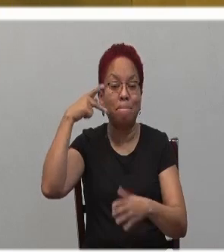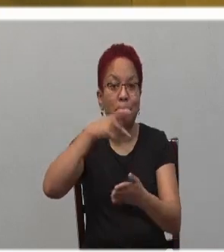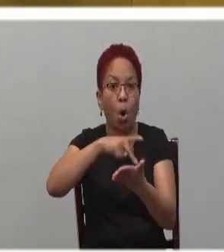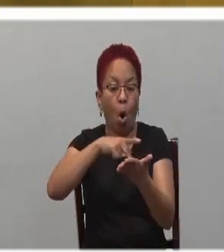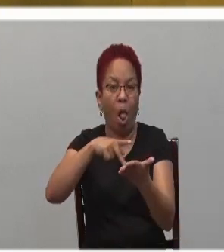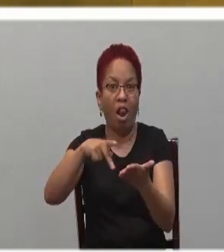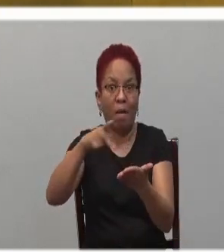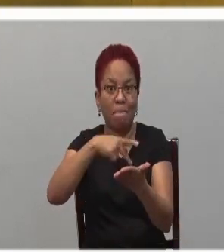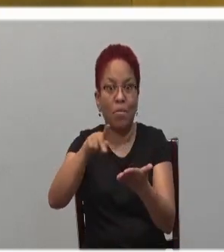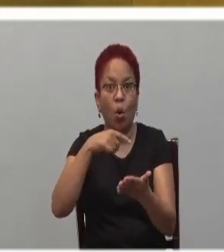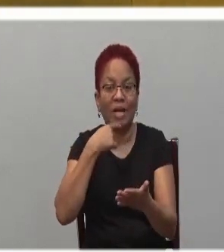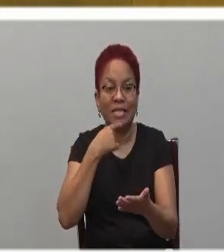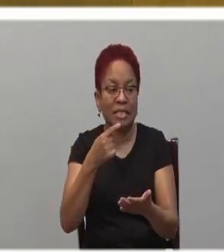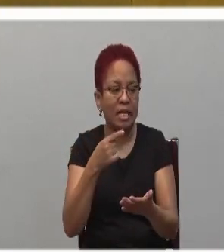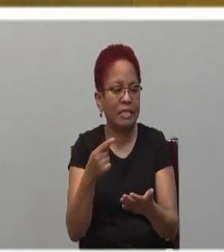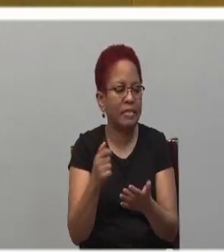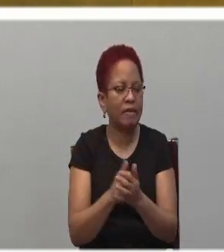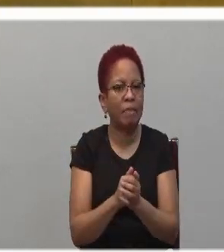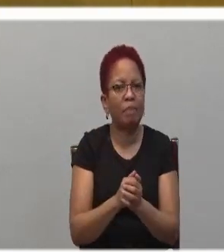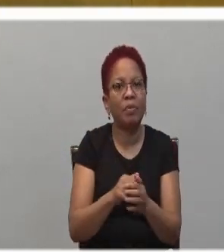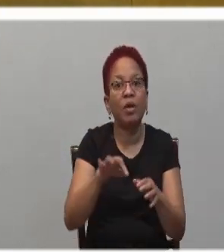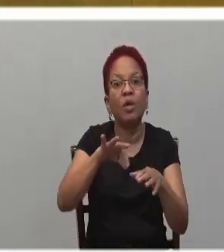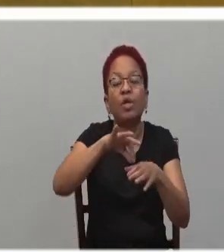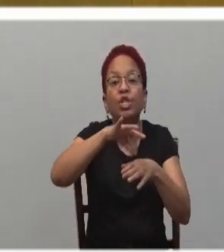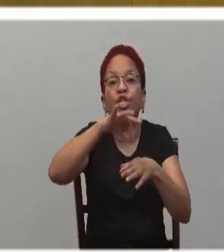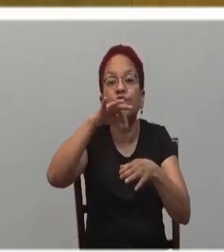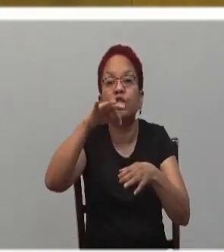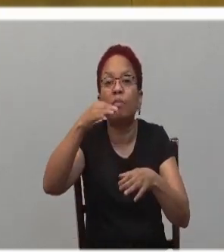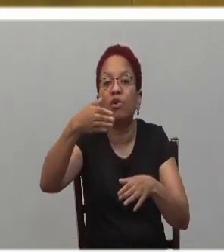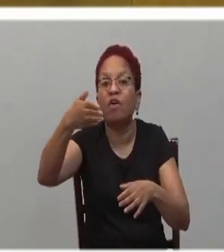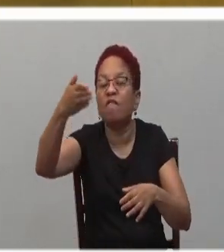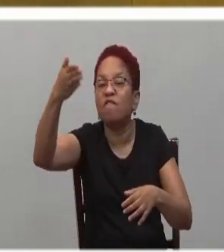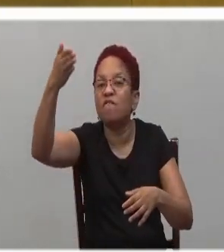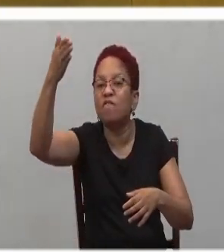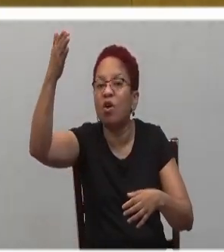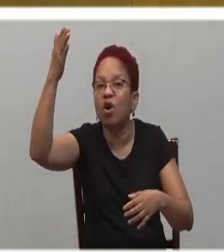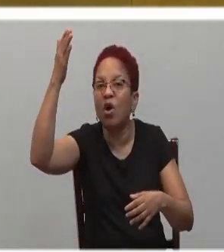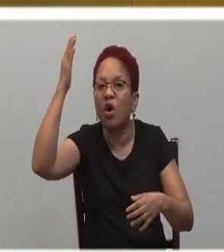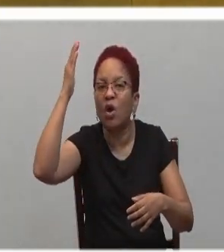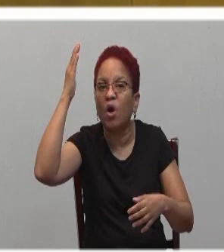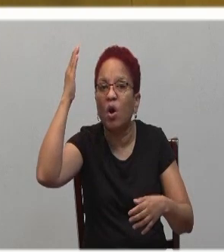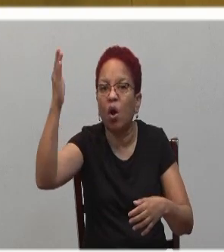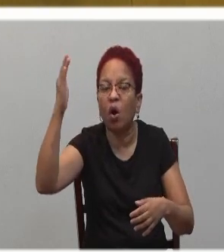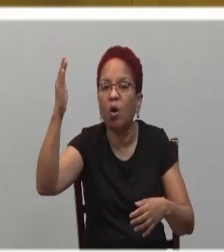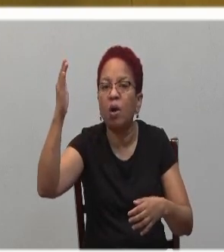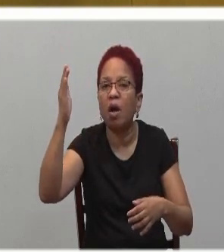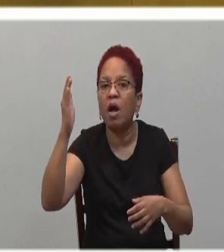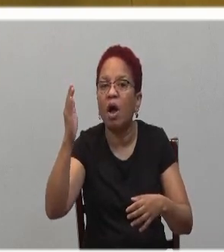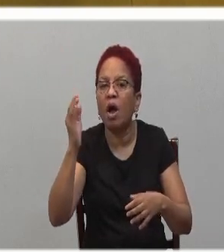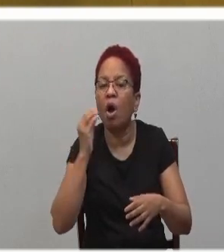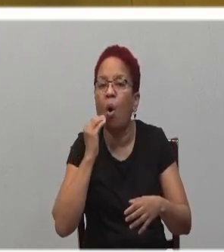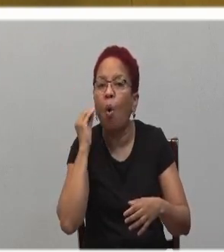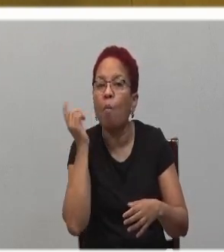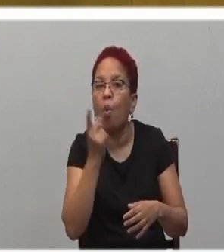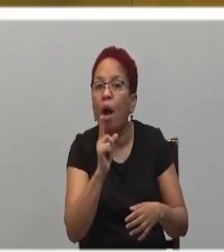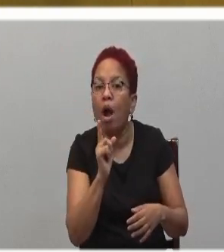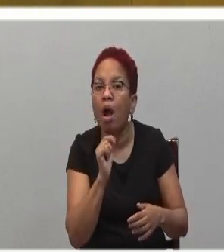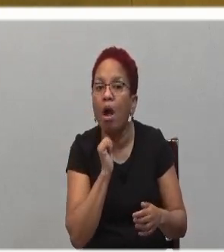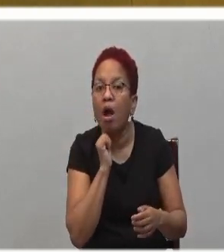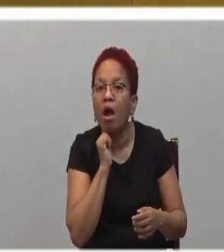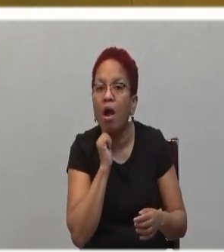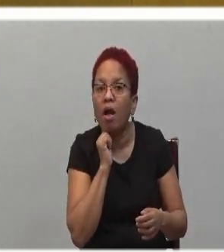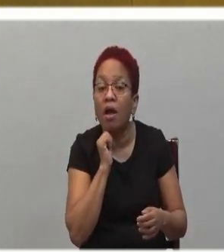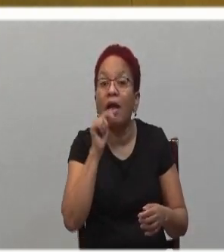Paul says, the spirit of God has made his home where? in you.